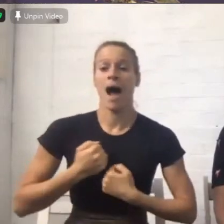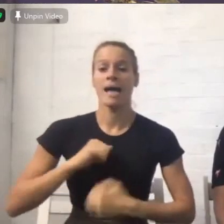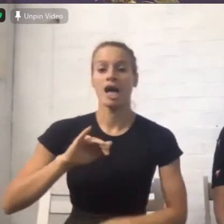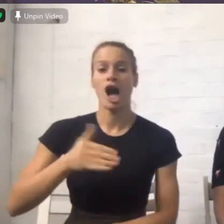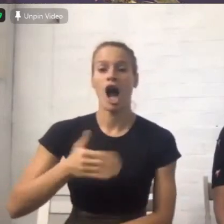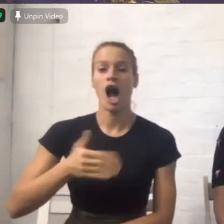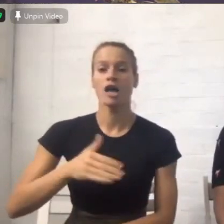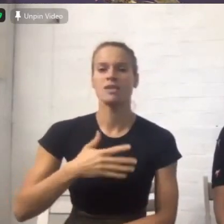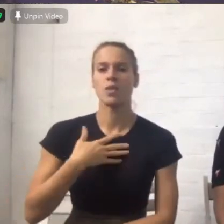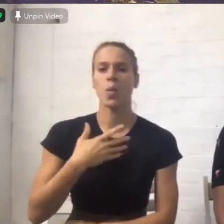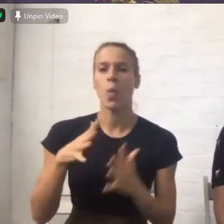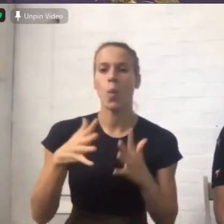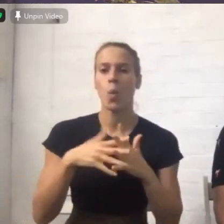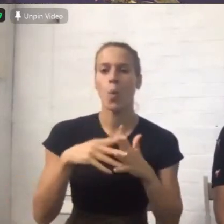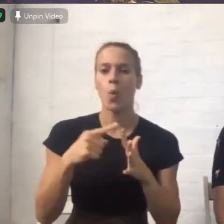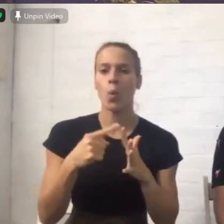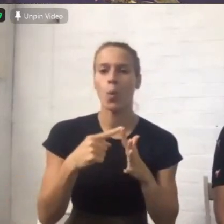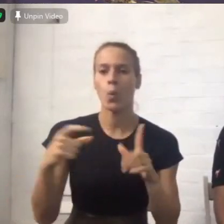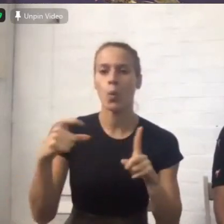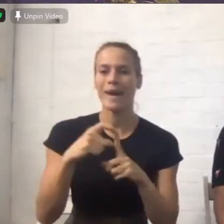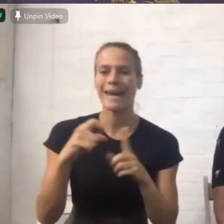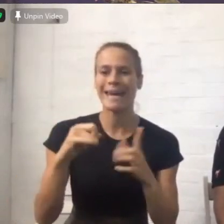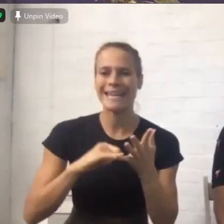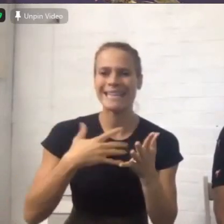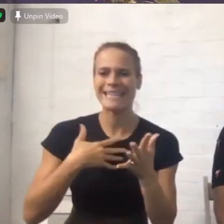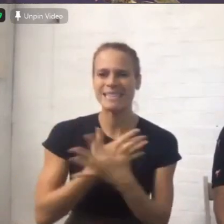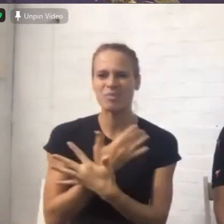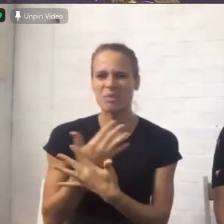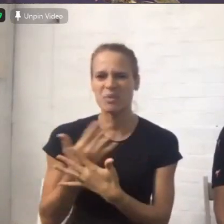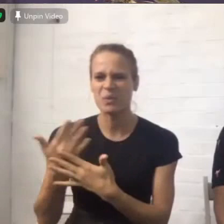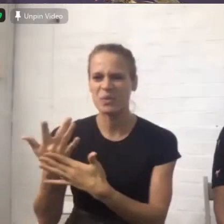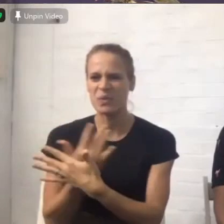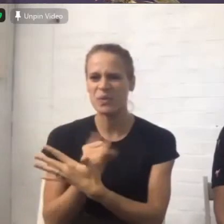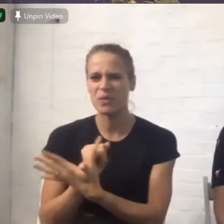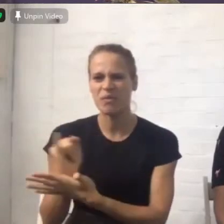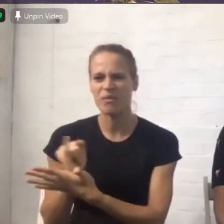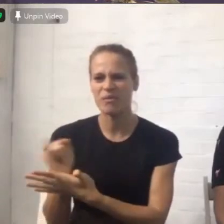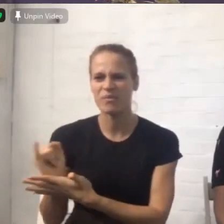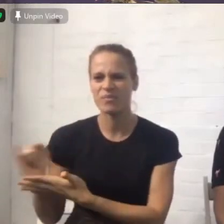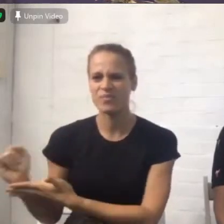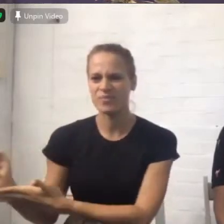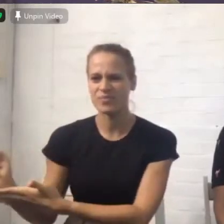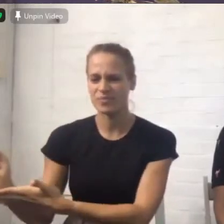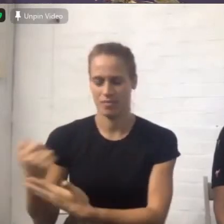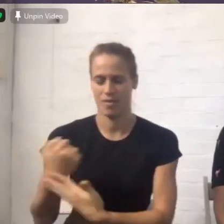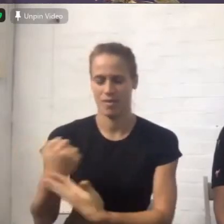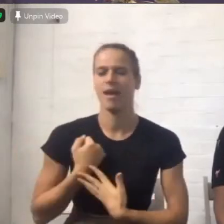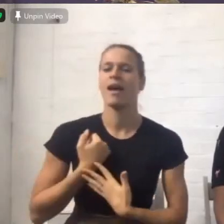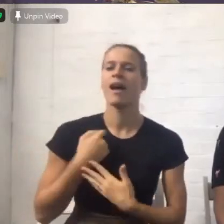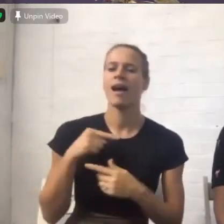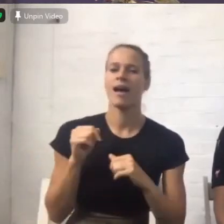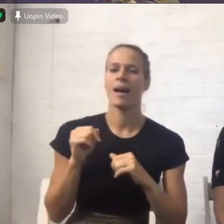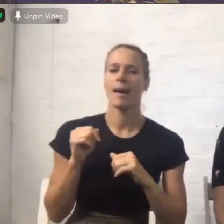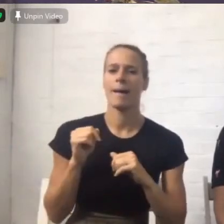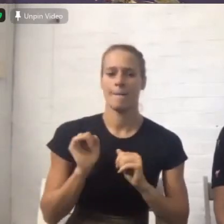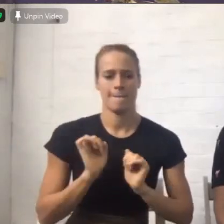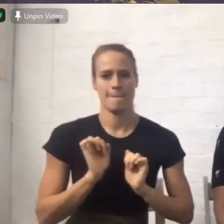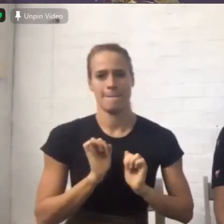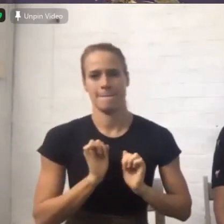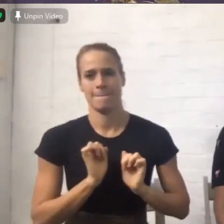farmland our daughter has got a house that reminds me of that house because her house backs onto farmland it's